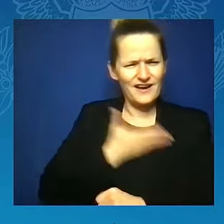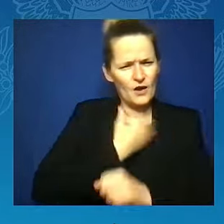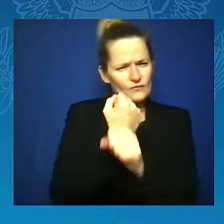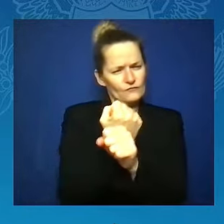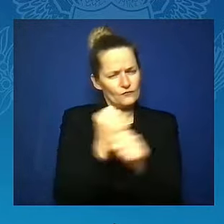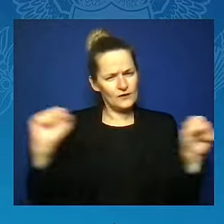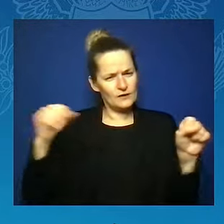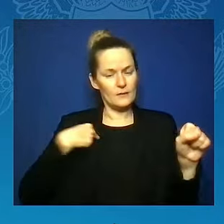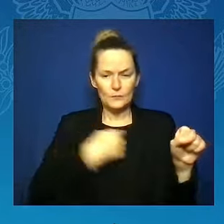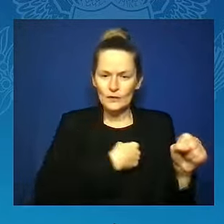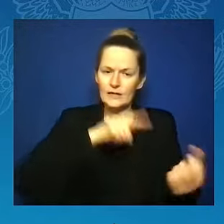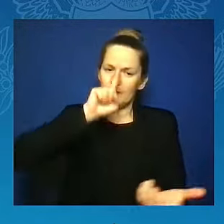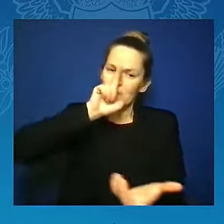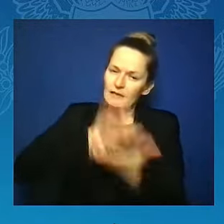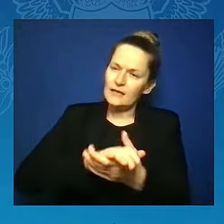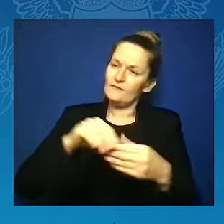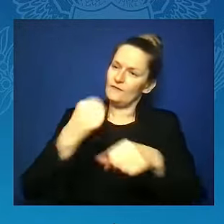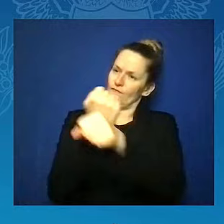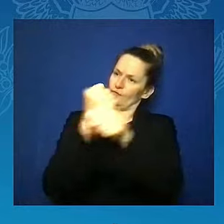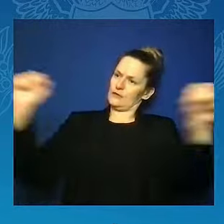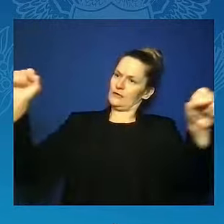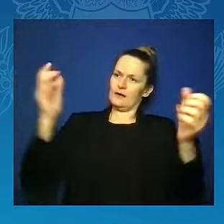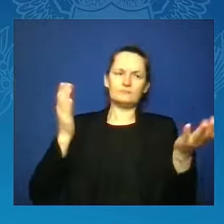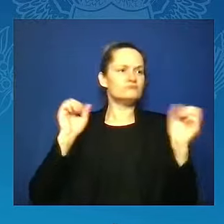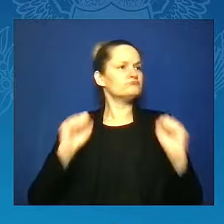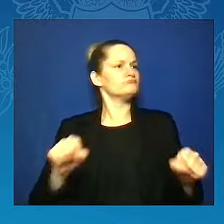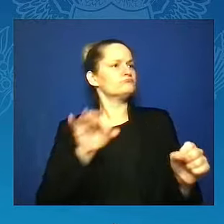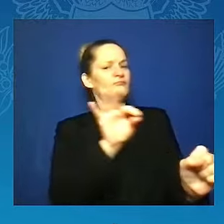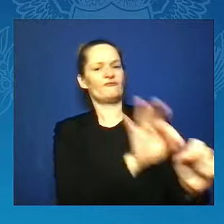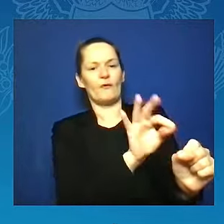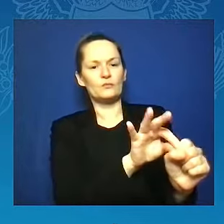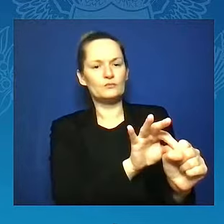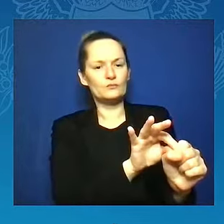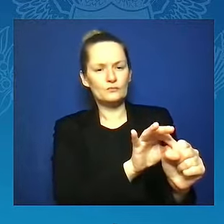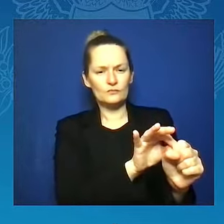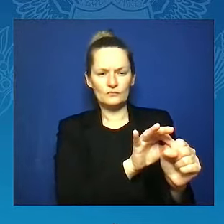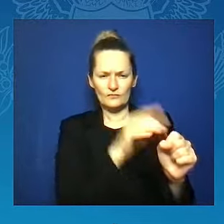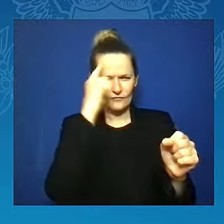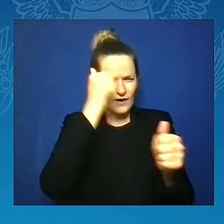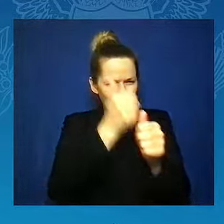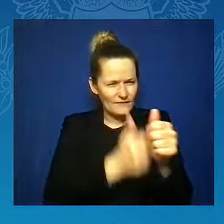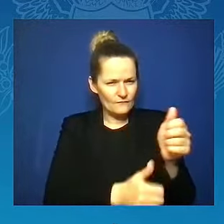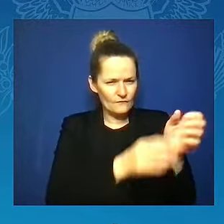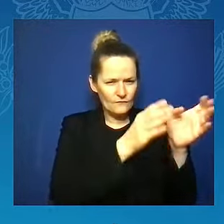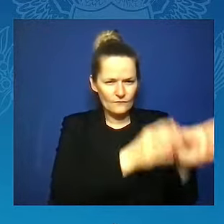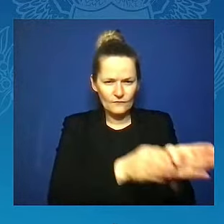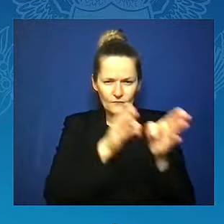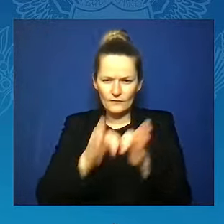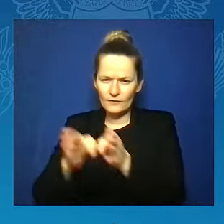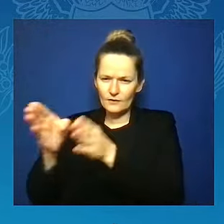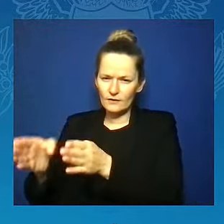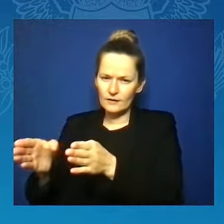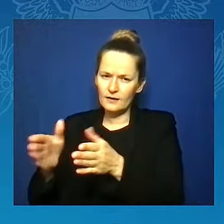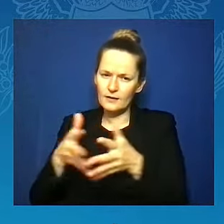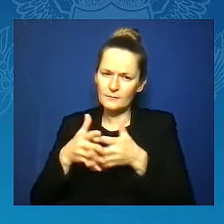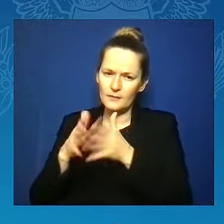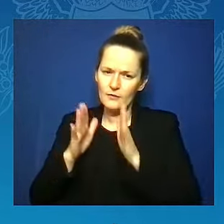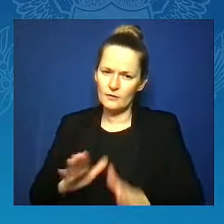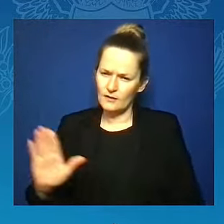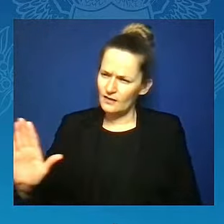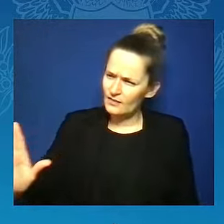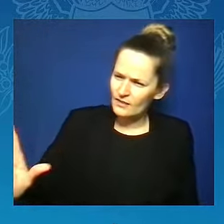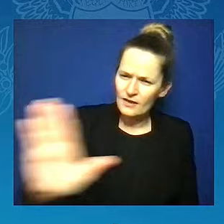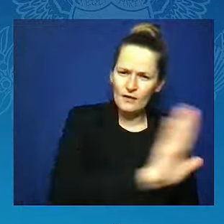every American has the ability to cast their ballot and have it counted. We, who